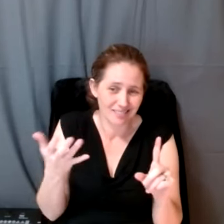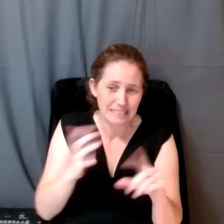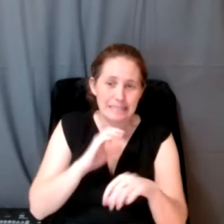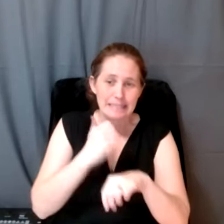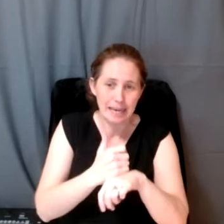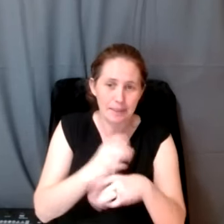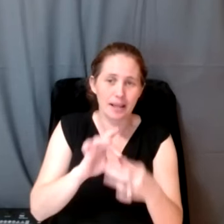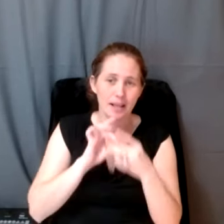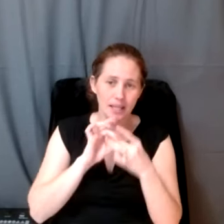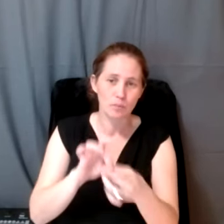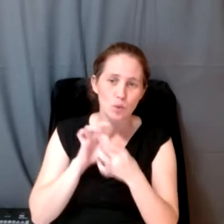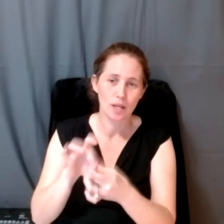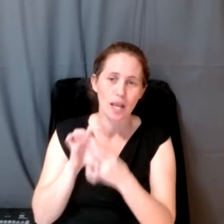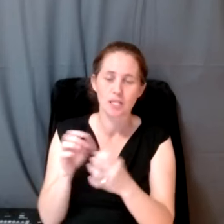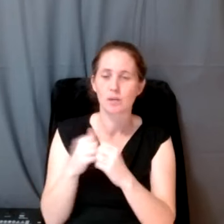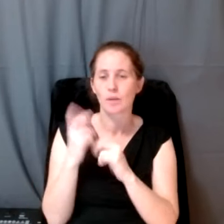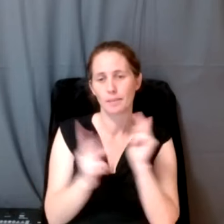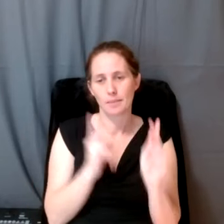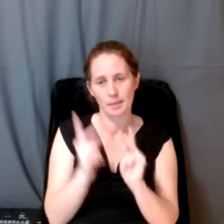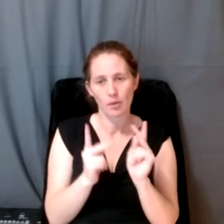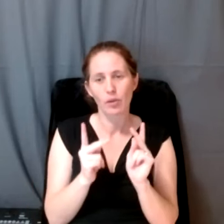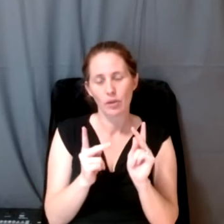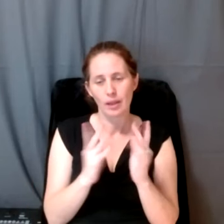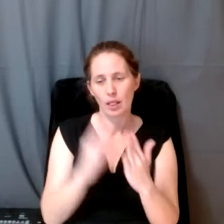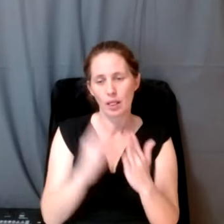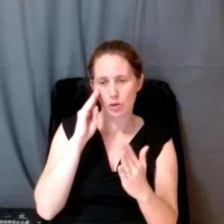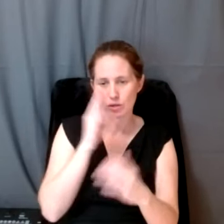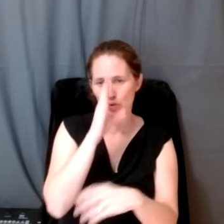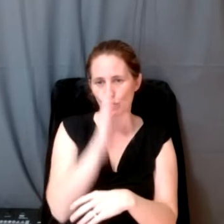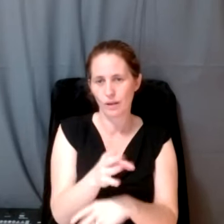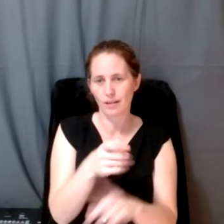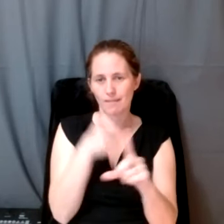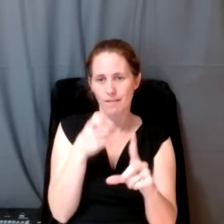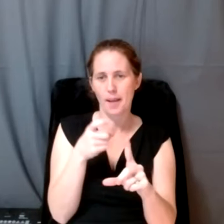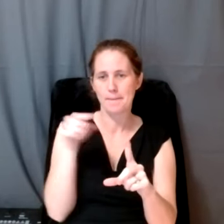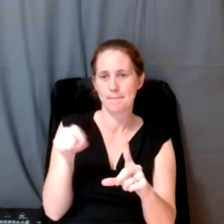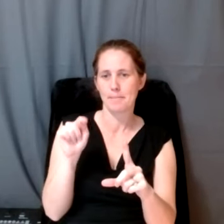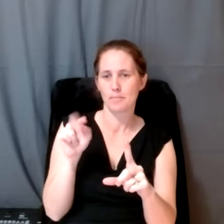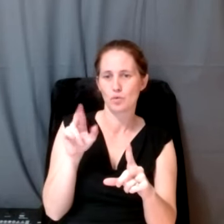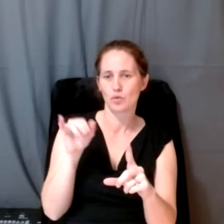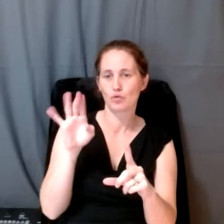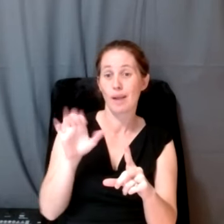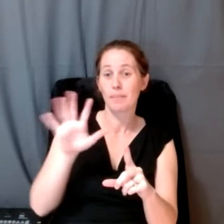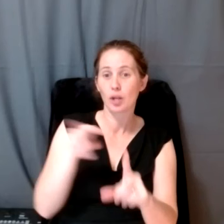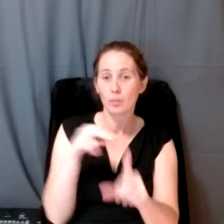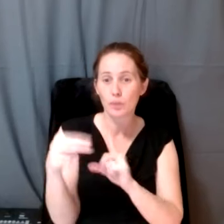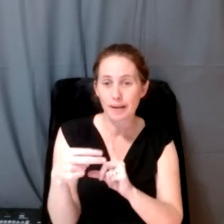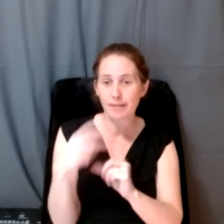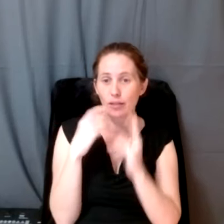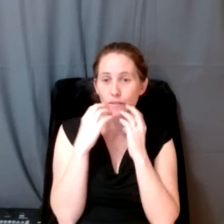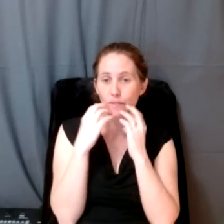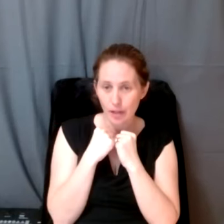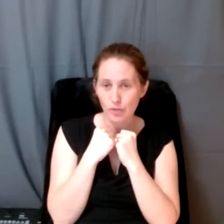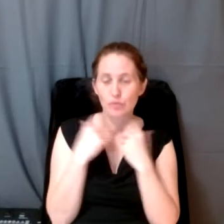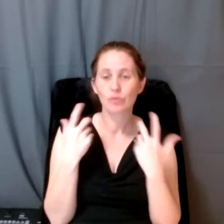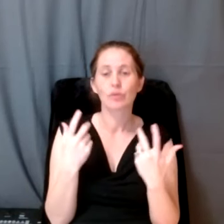personal lines of communication with people and learning directly from a tribe what their perspectives and heritage values are.